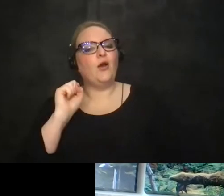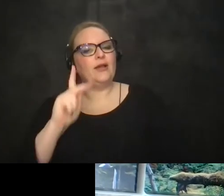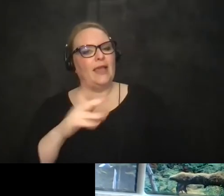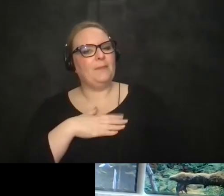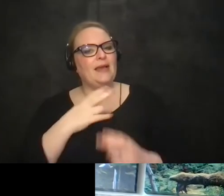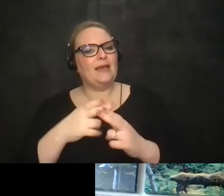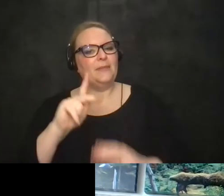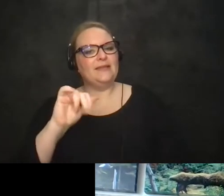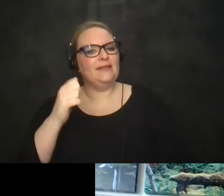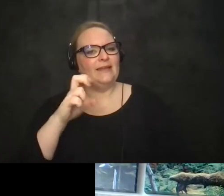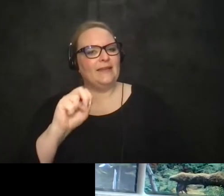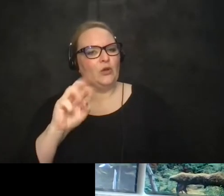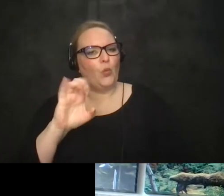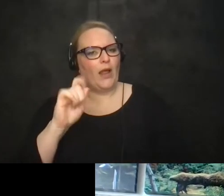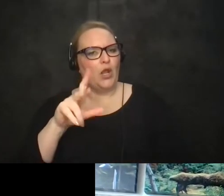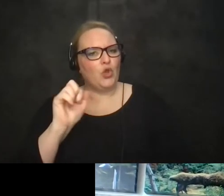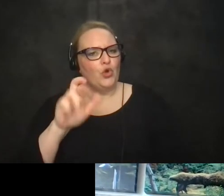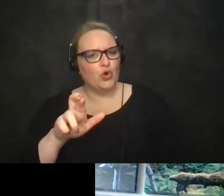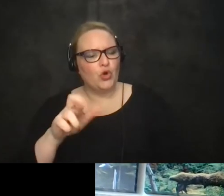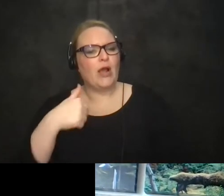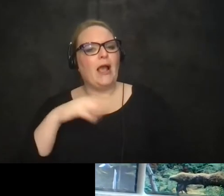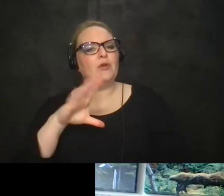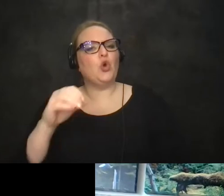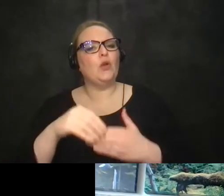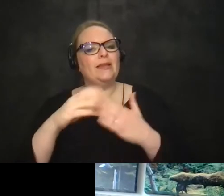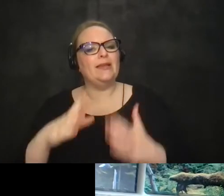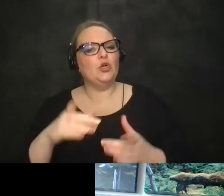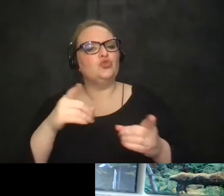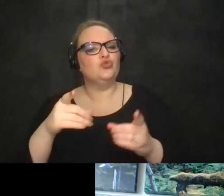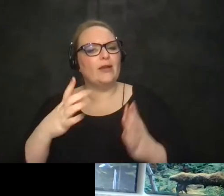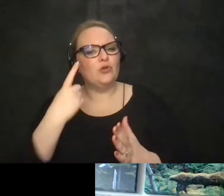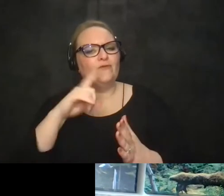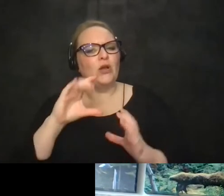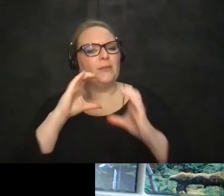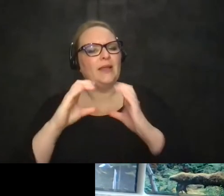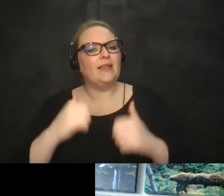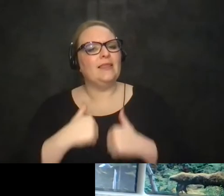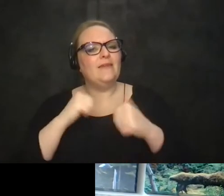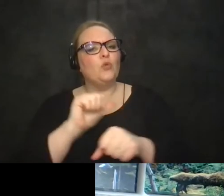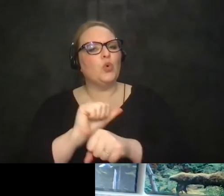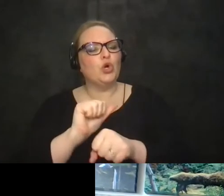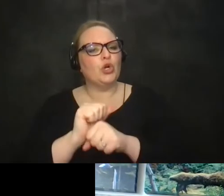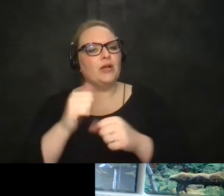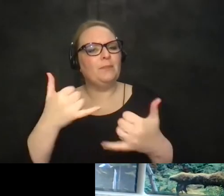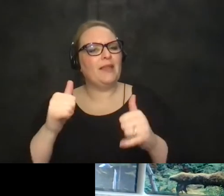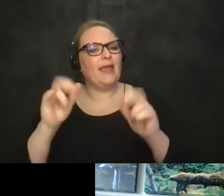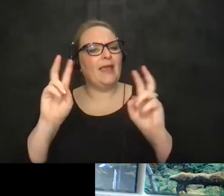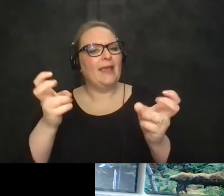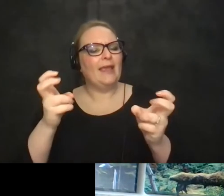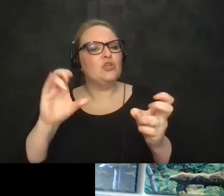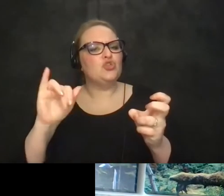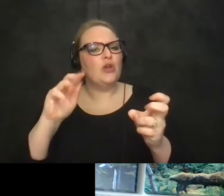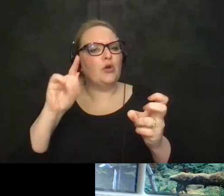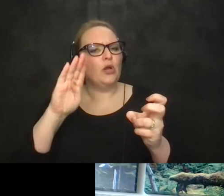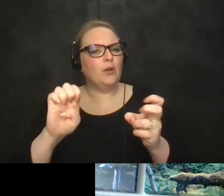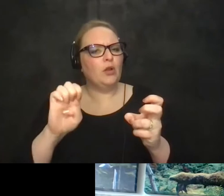name is keenan weller i am the co-leader and director of communications at live work play a charitable organization i've been with for